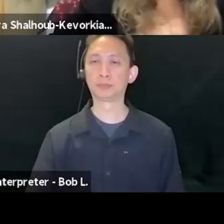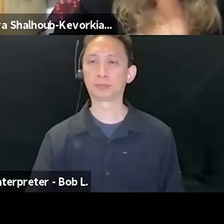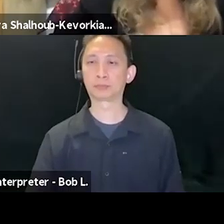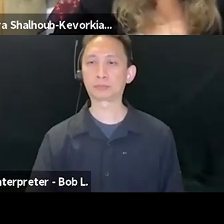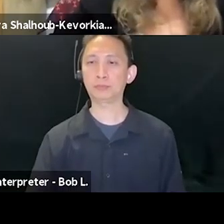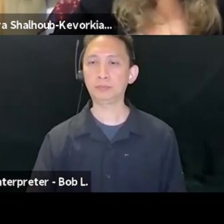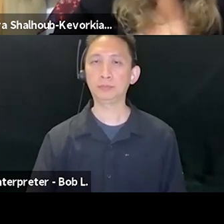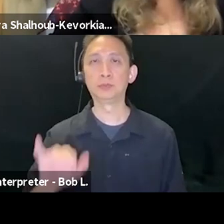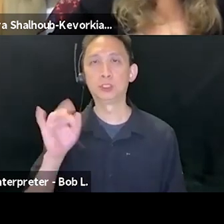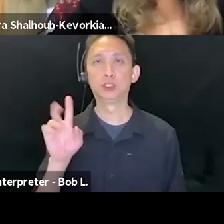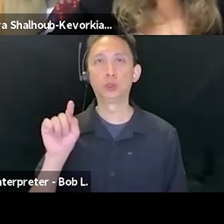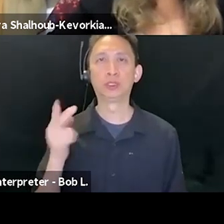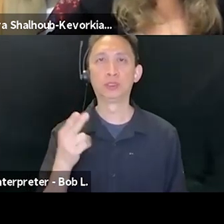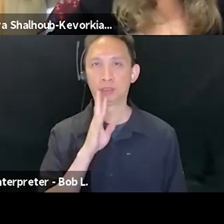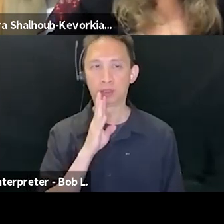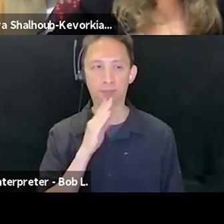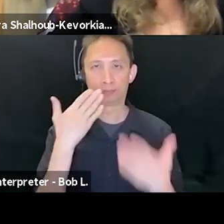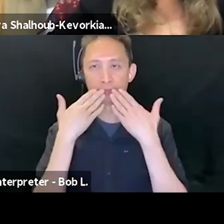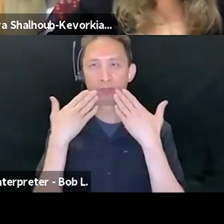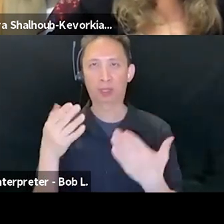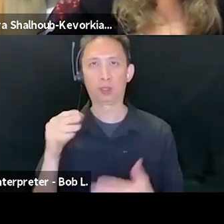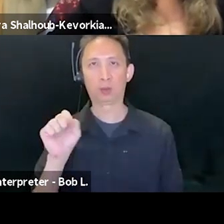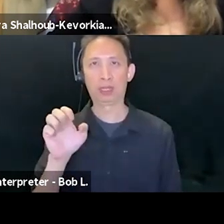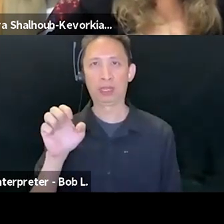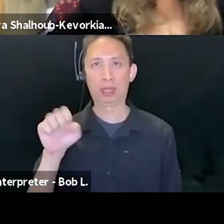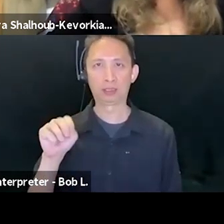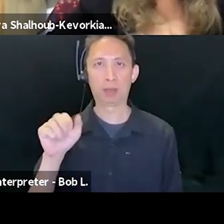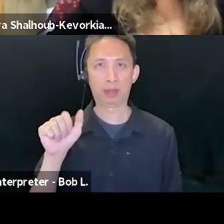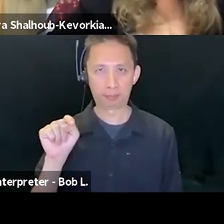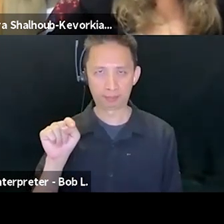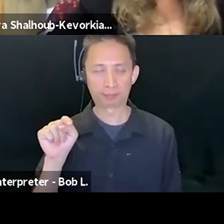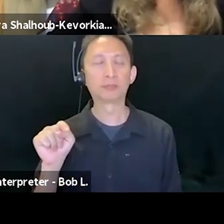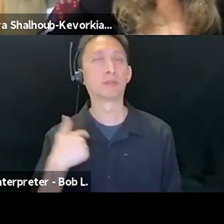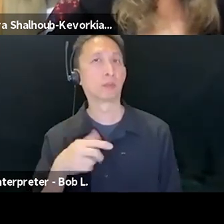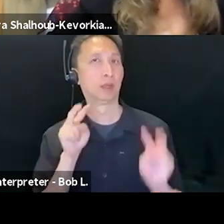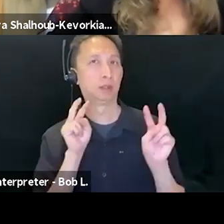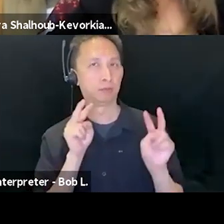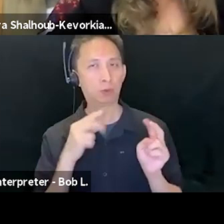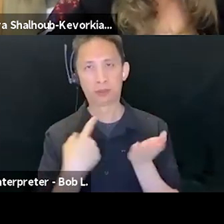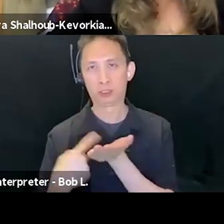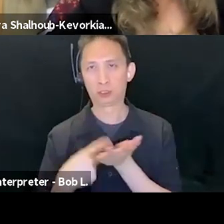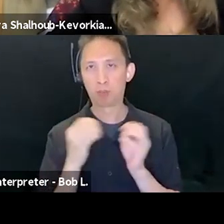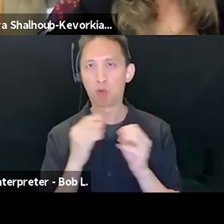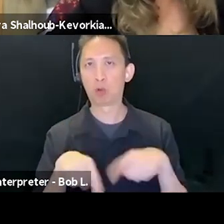Thank you, Esmat. We look forward to discussing this when the conversation opens up.